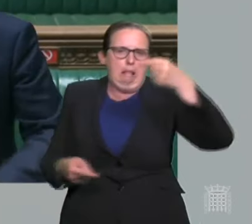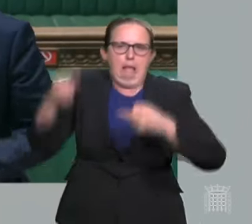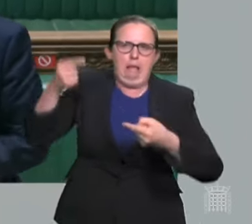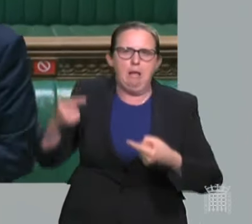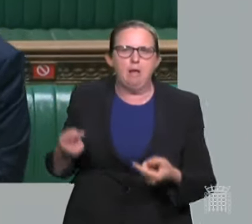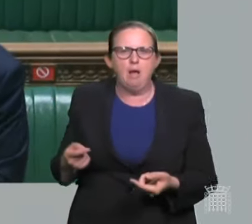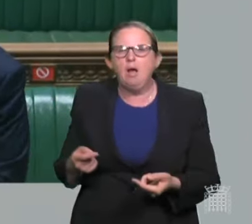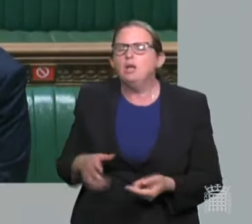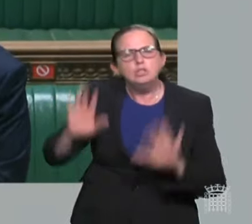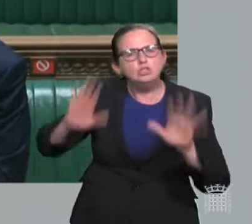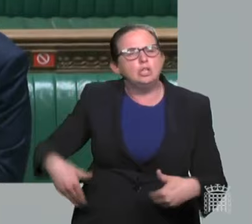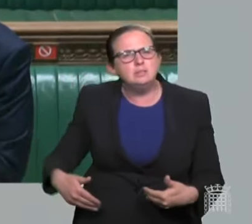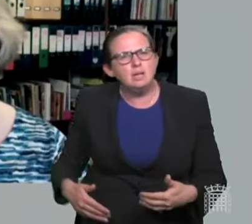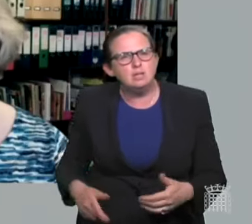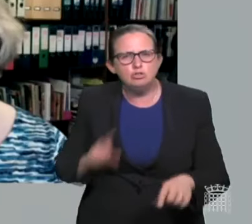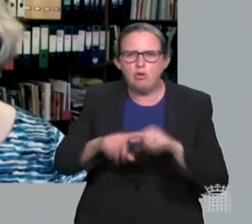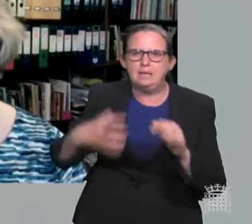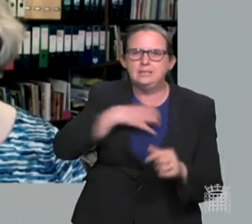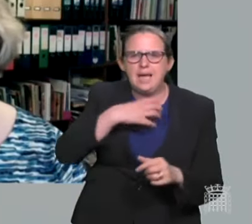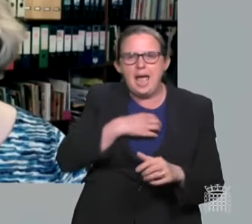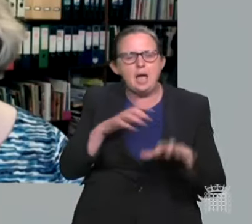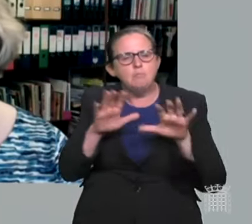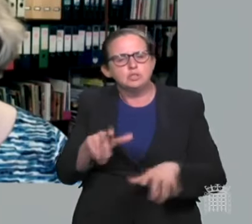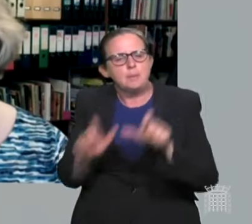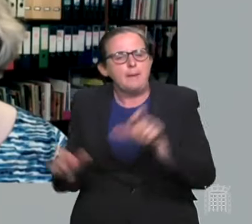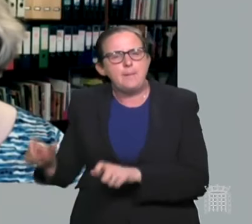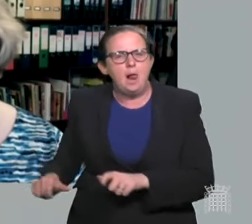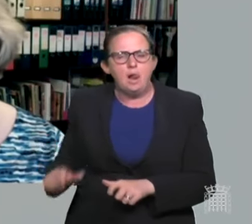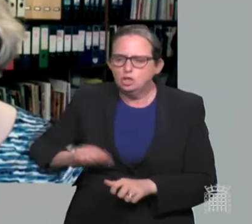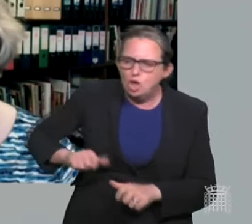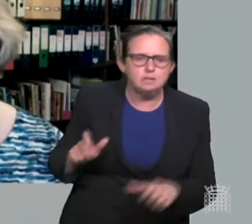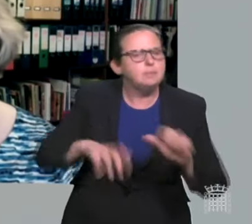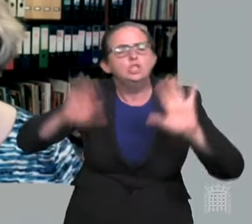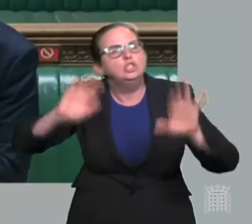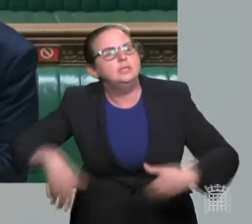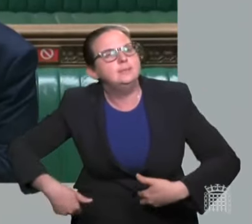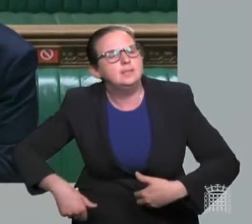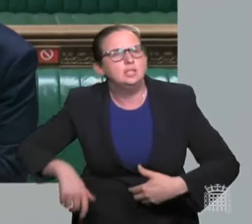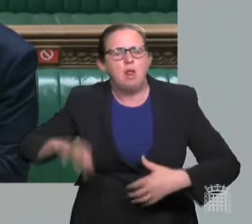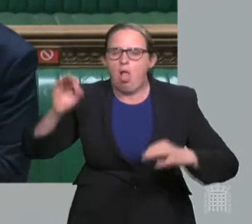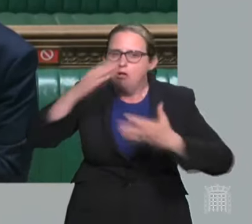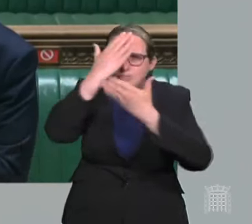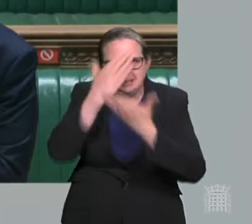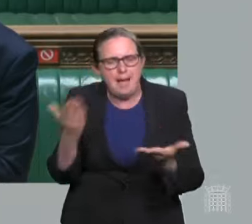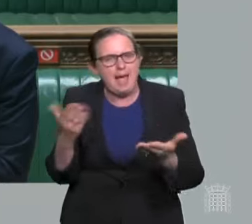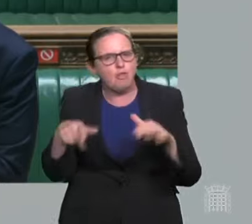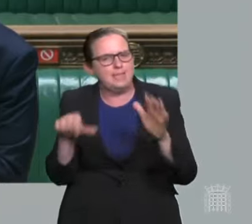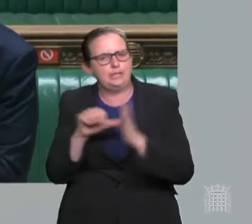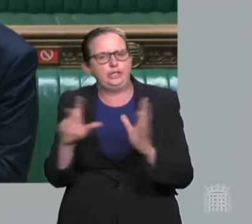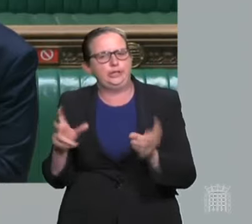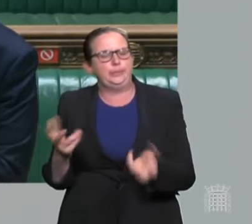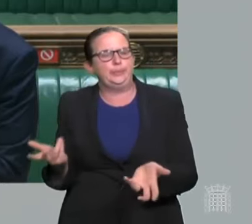Scottish people, of the British people. And she has no respect for what is happening and trying to treat this whole issue